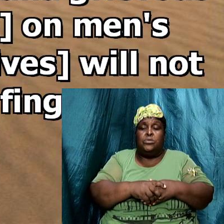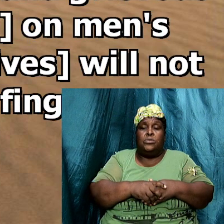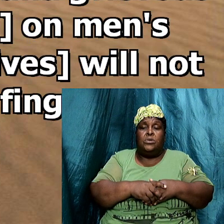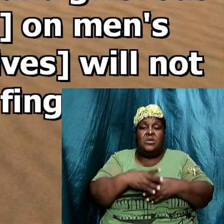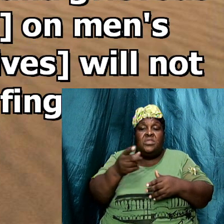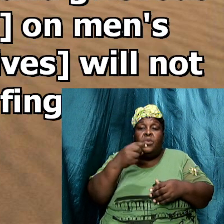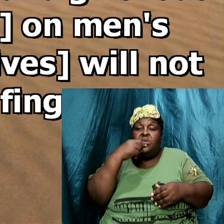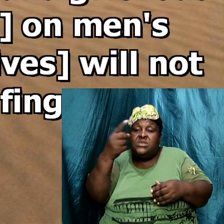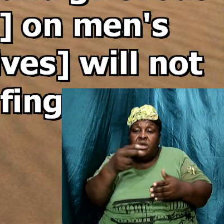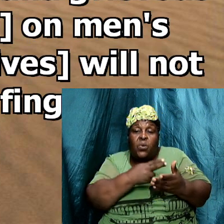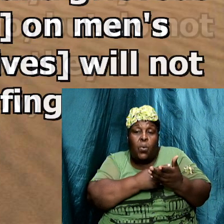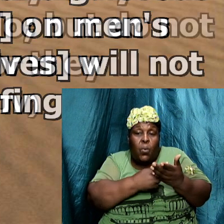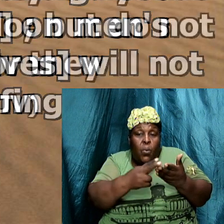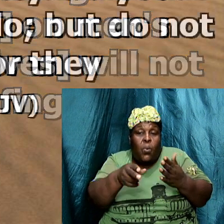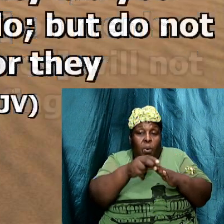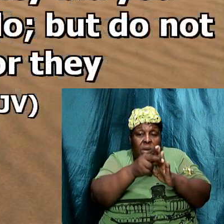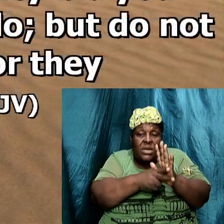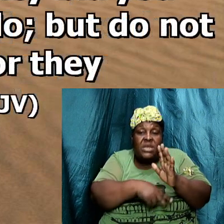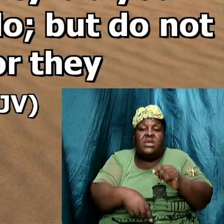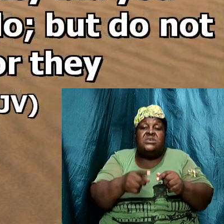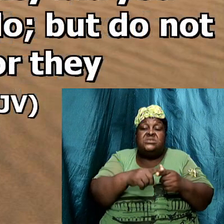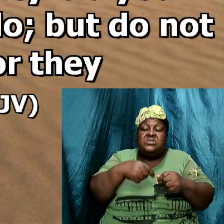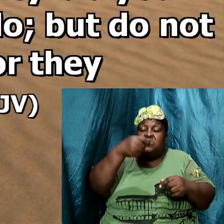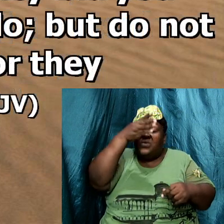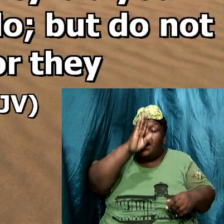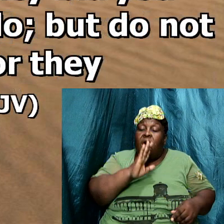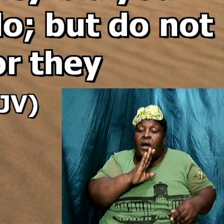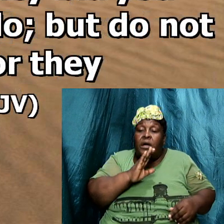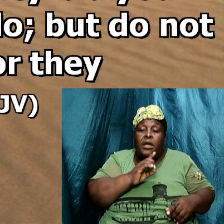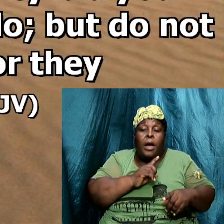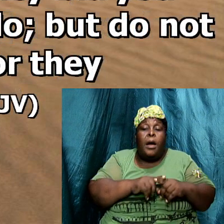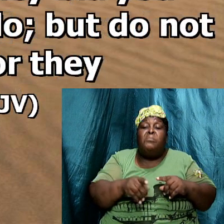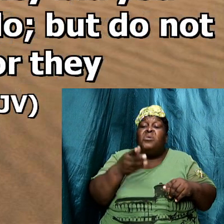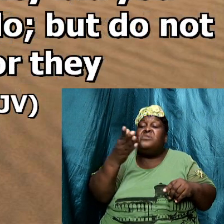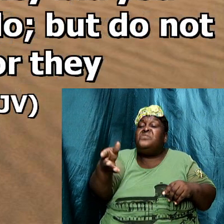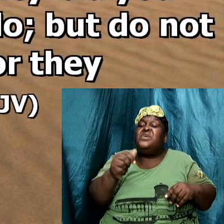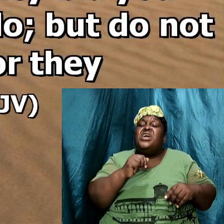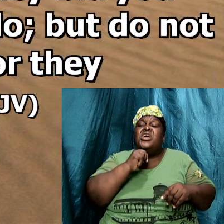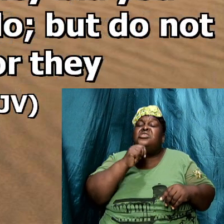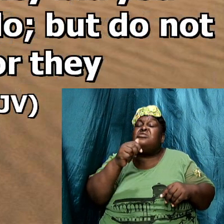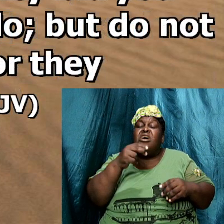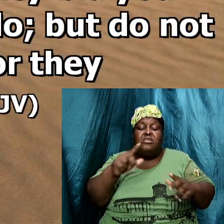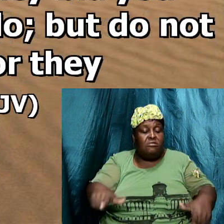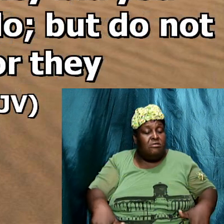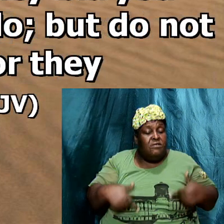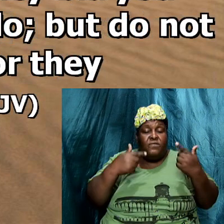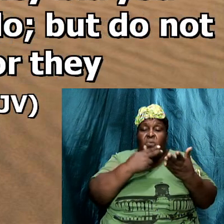is a requirement Unto God But they Will not live holy